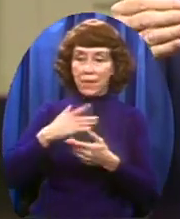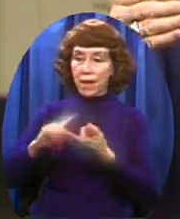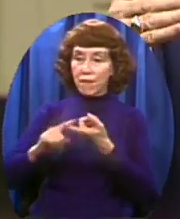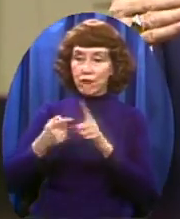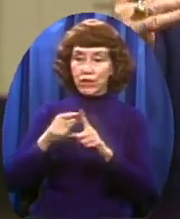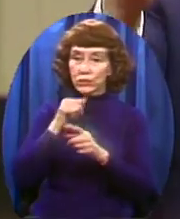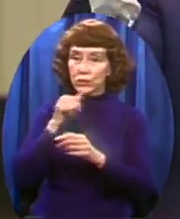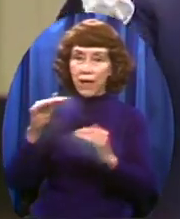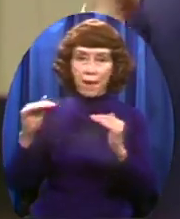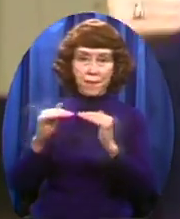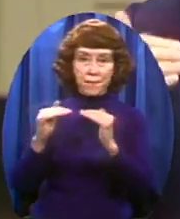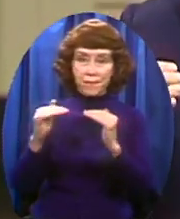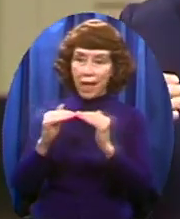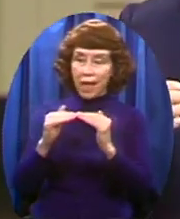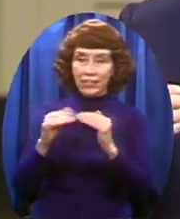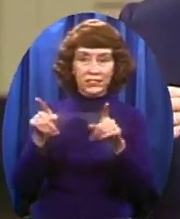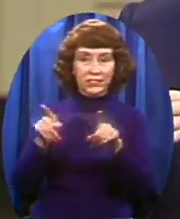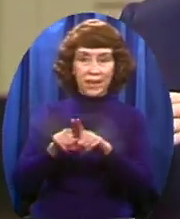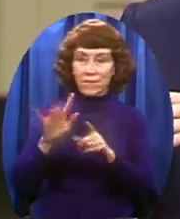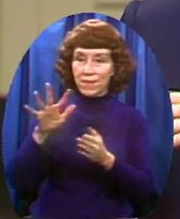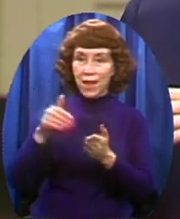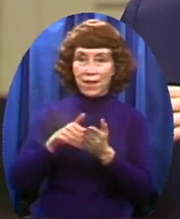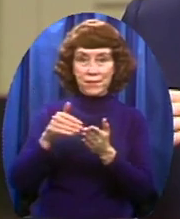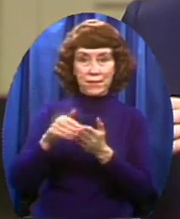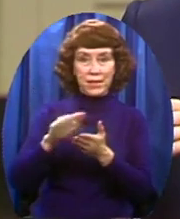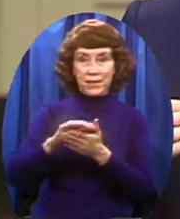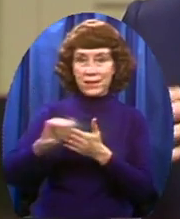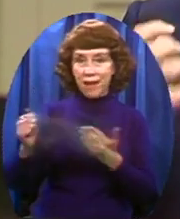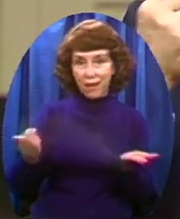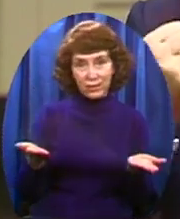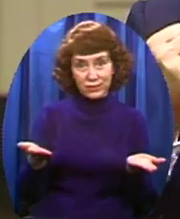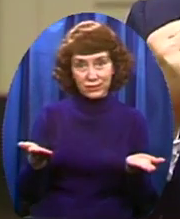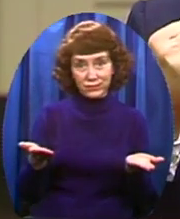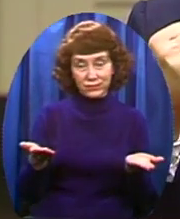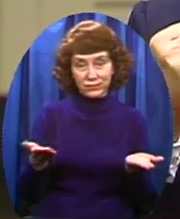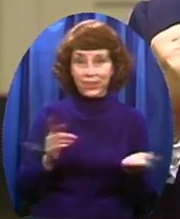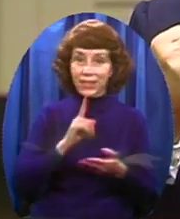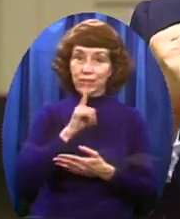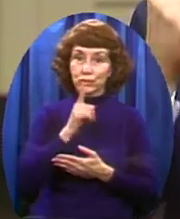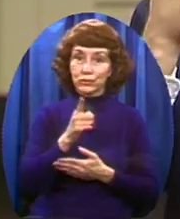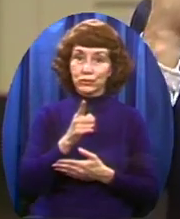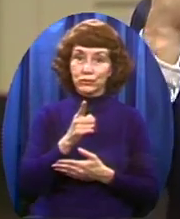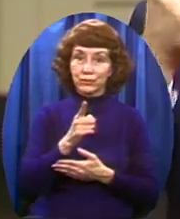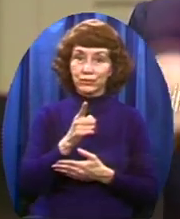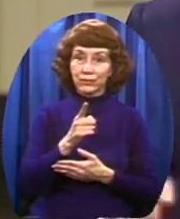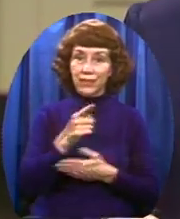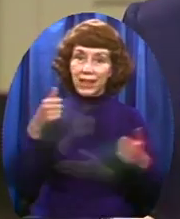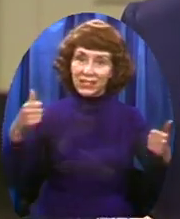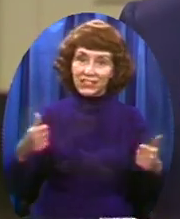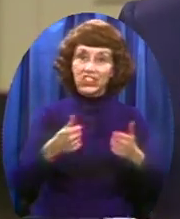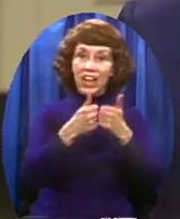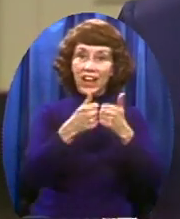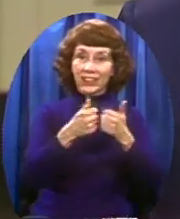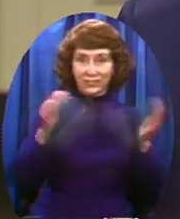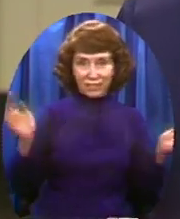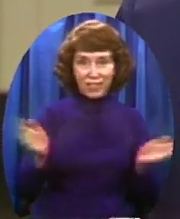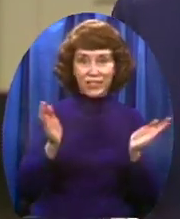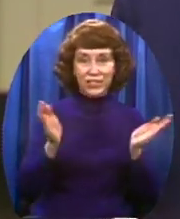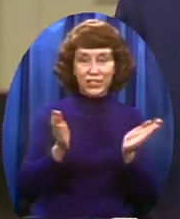four million dollars We don't get the five million in matching gifts That's frightening, but it's a challenge And I've always liked a challenge